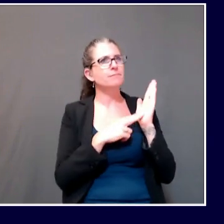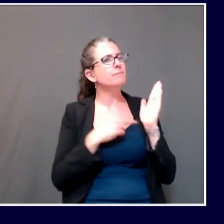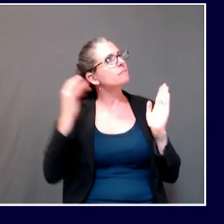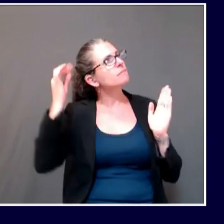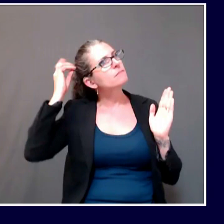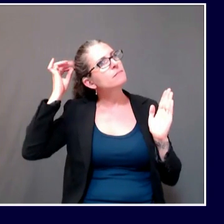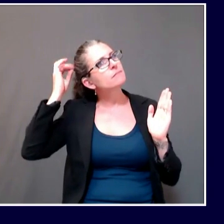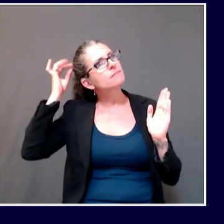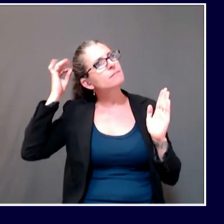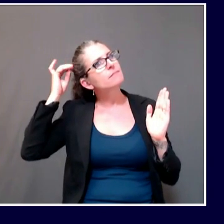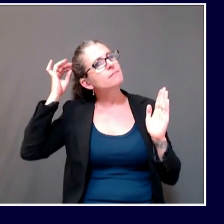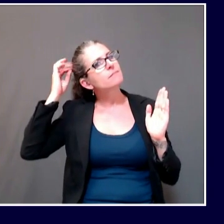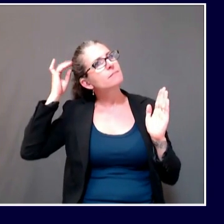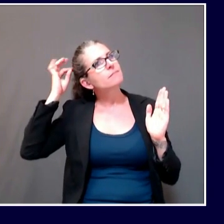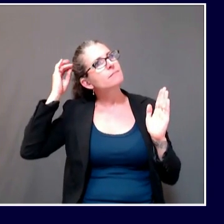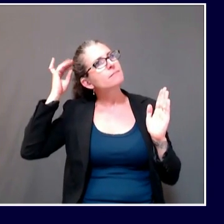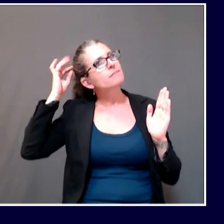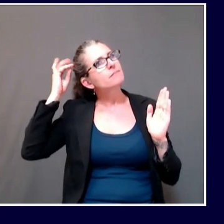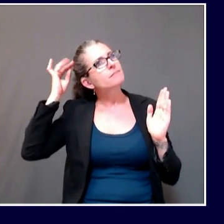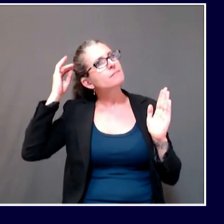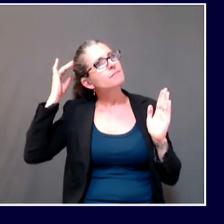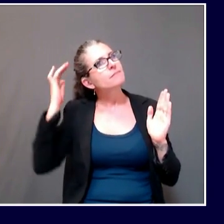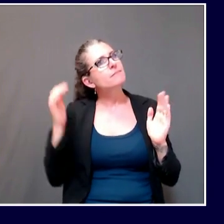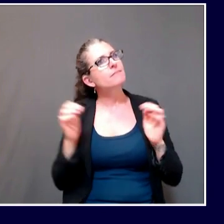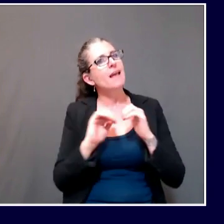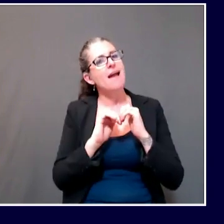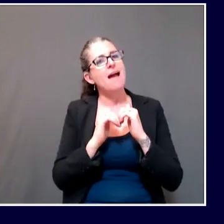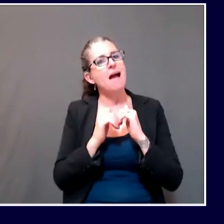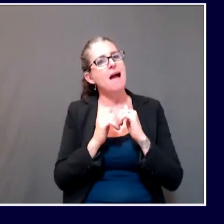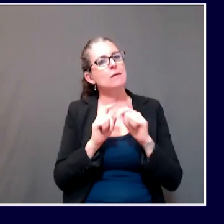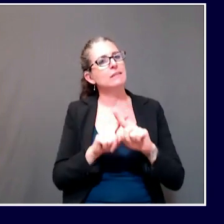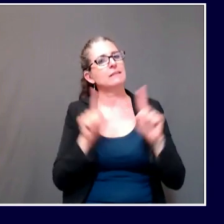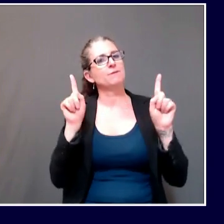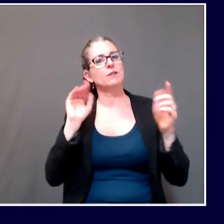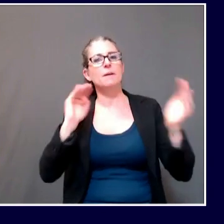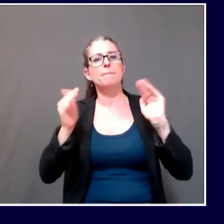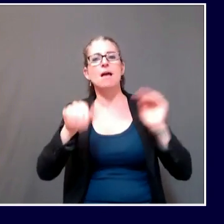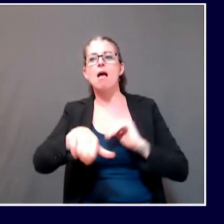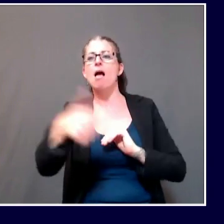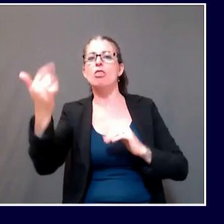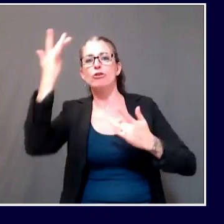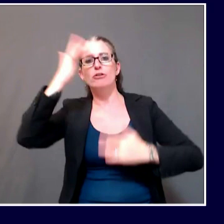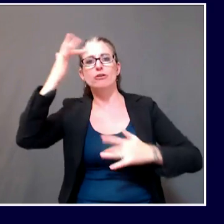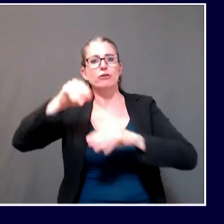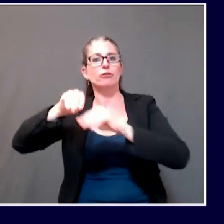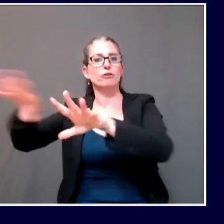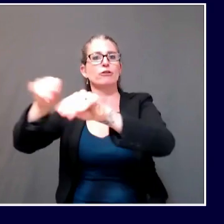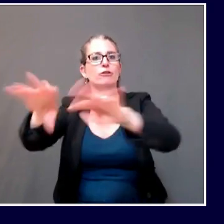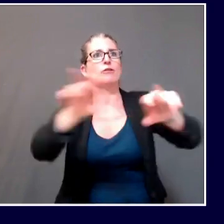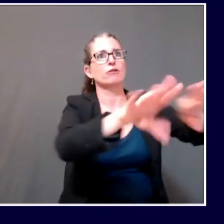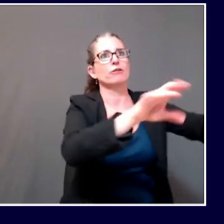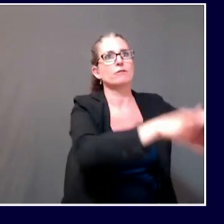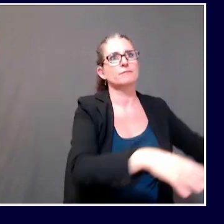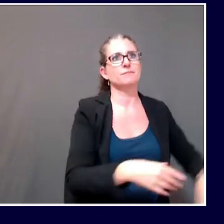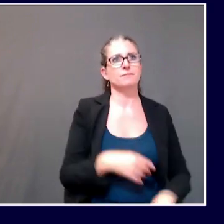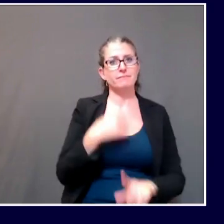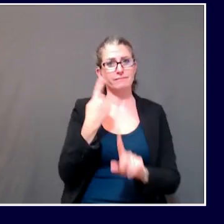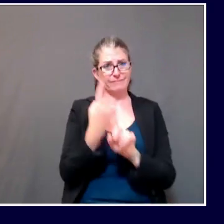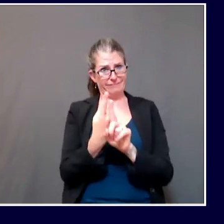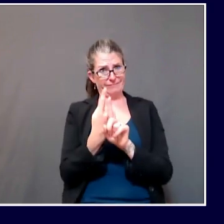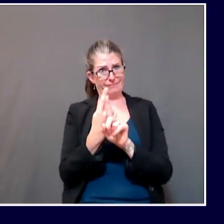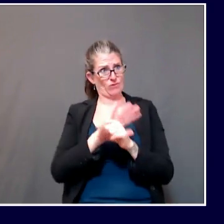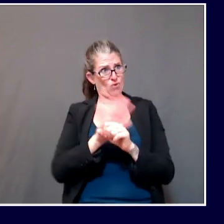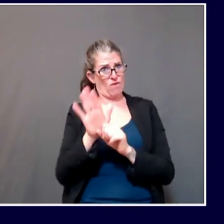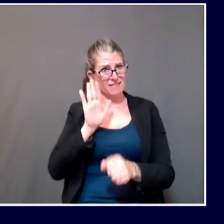any other type of infectious disease or is it unique to COVID? And when we think about other infectious diseases, what we